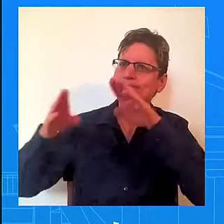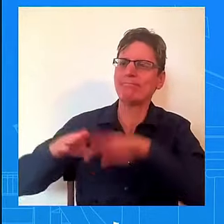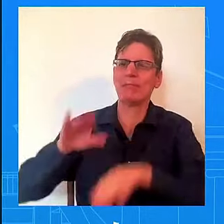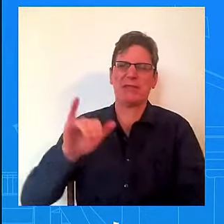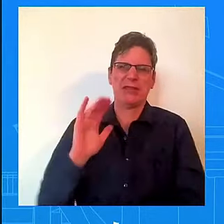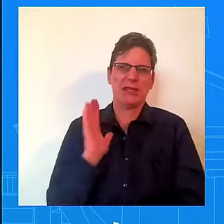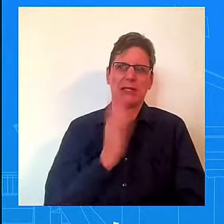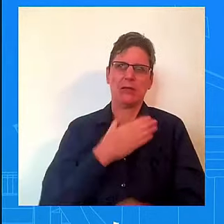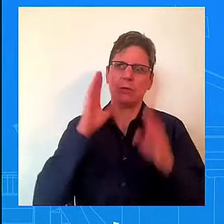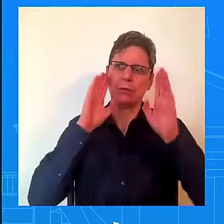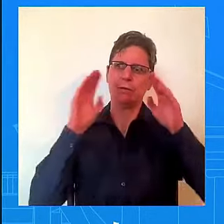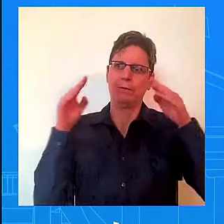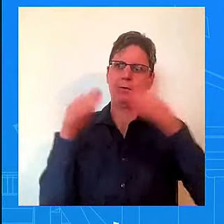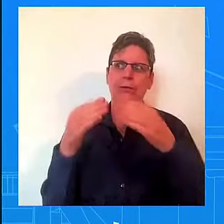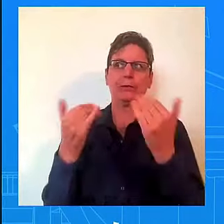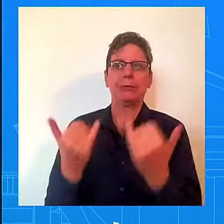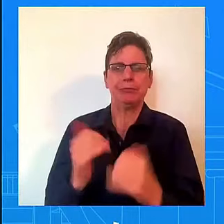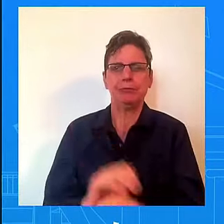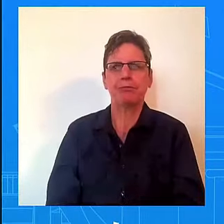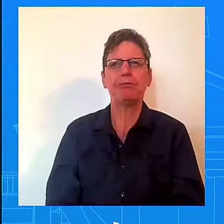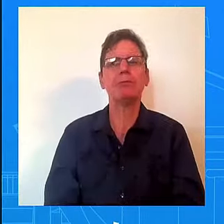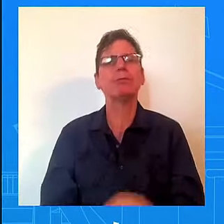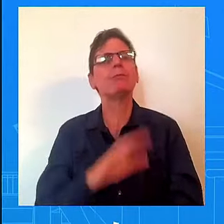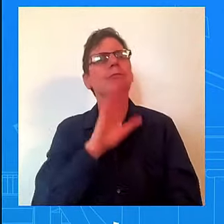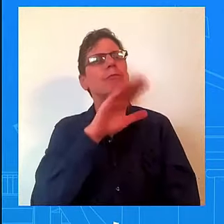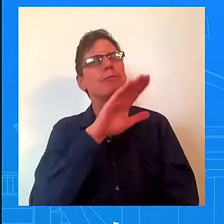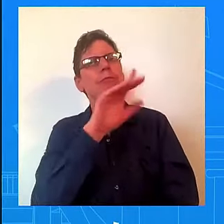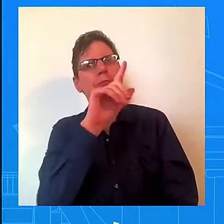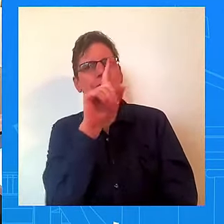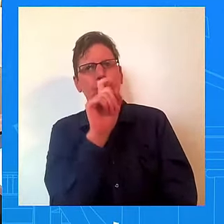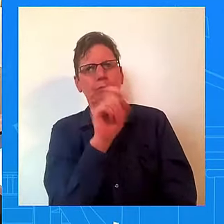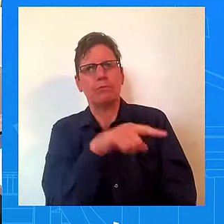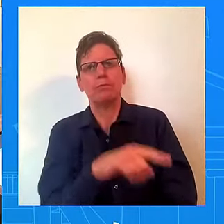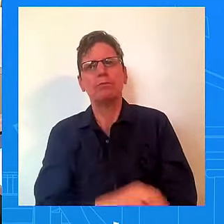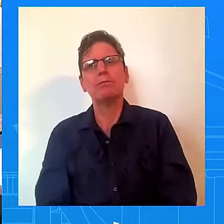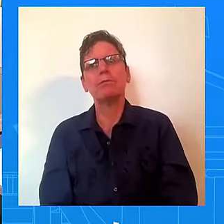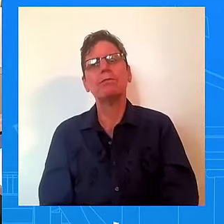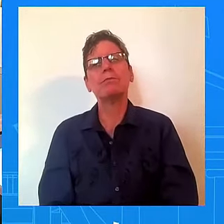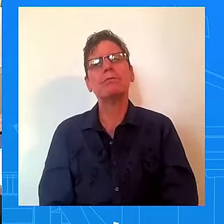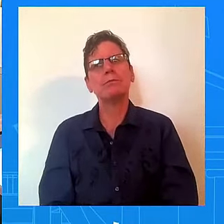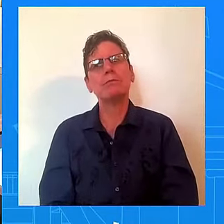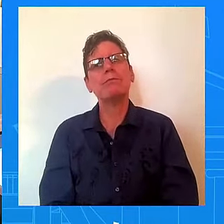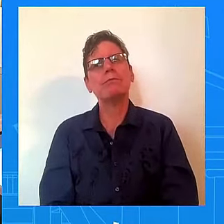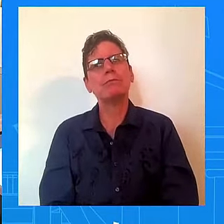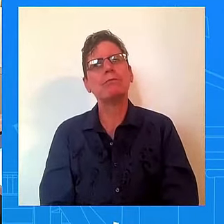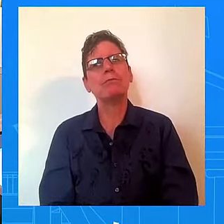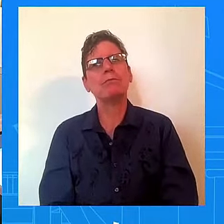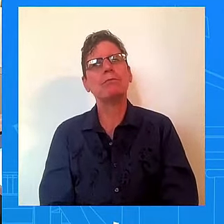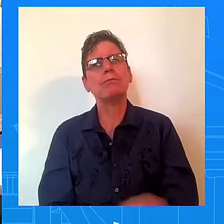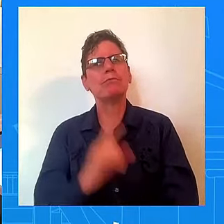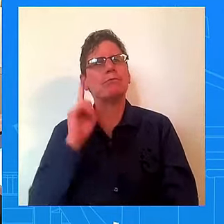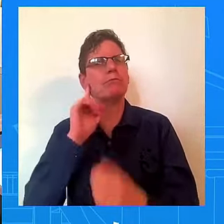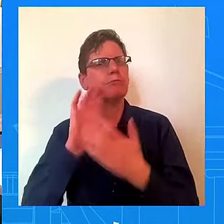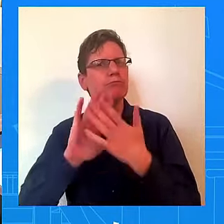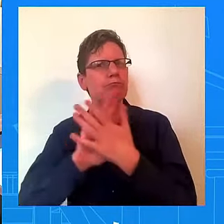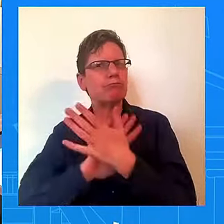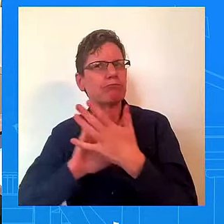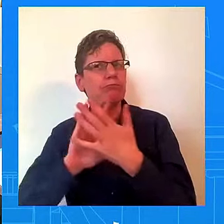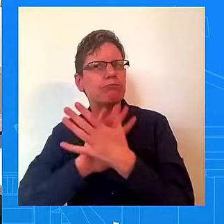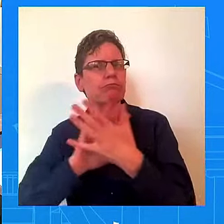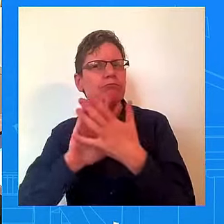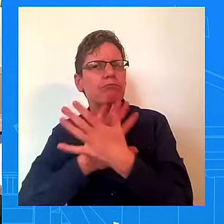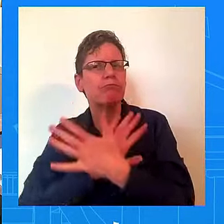House about Vladimir Putin getting a red carpet boy come in Mongolia despite an arrest warrant of the ICC?